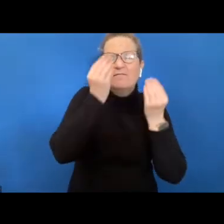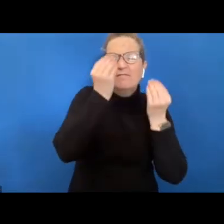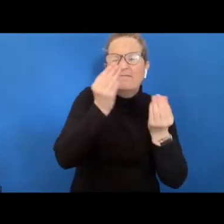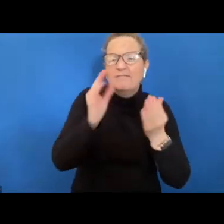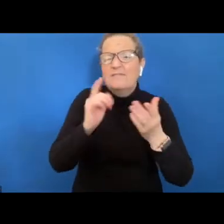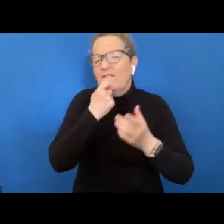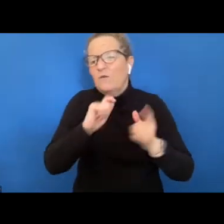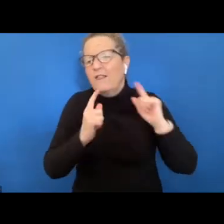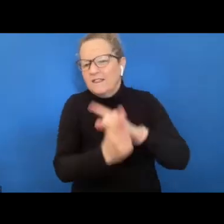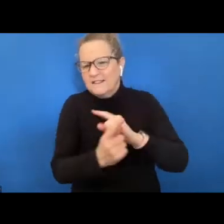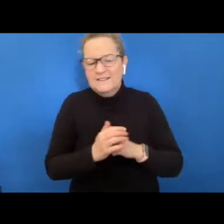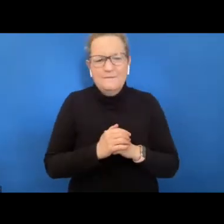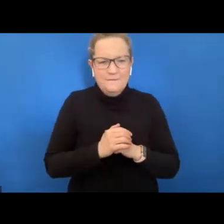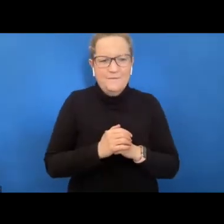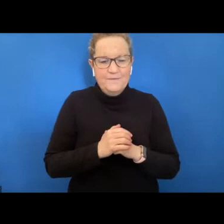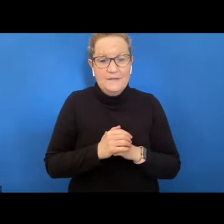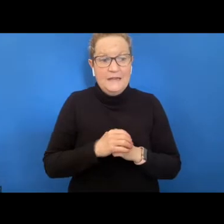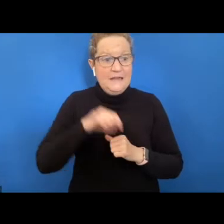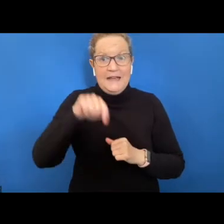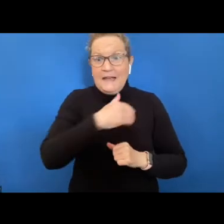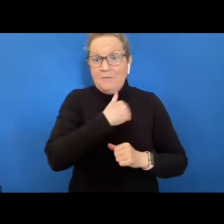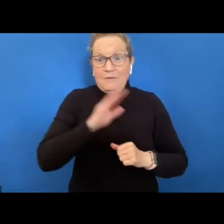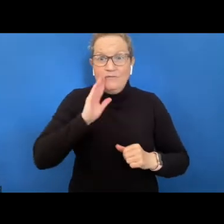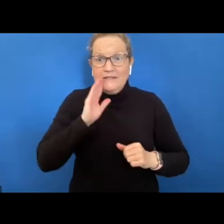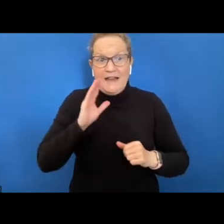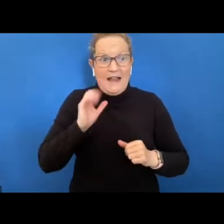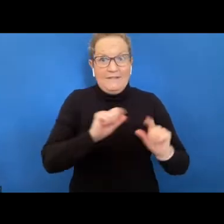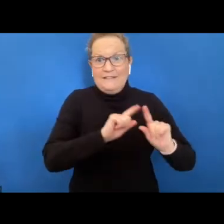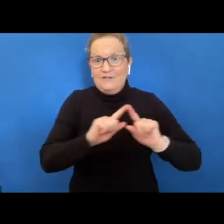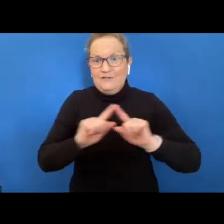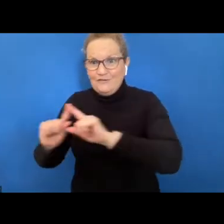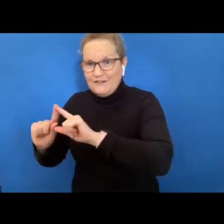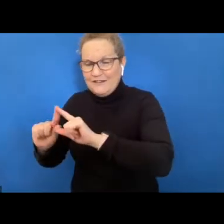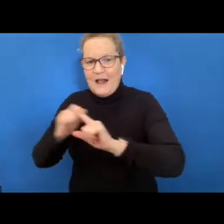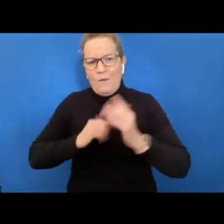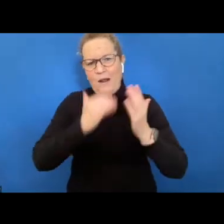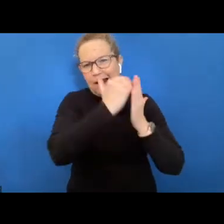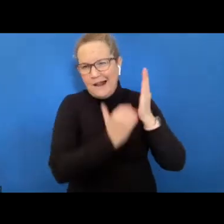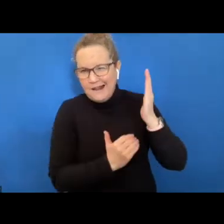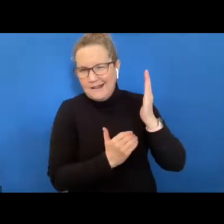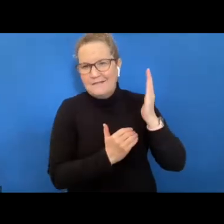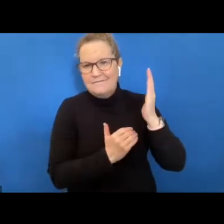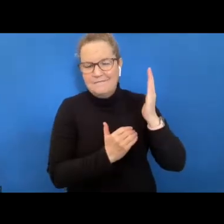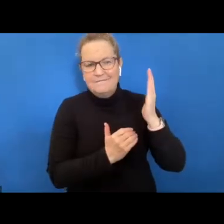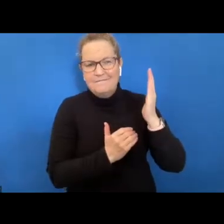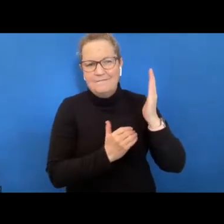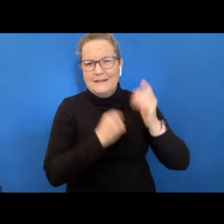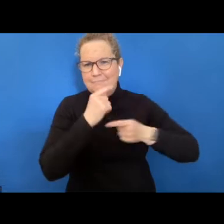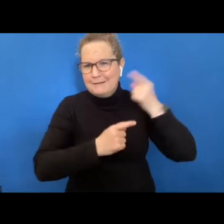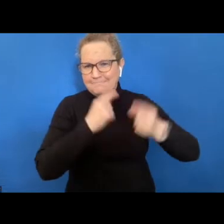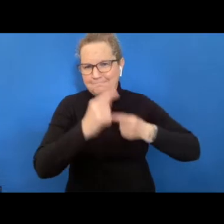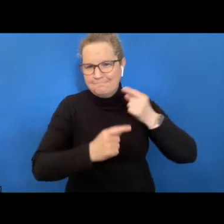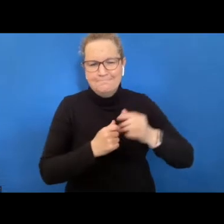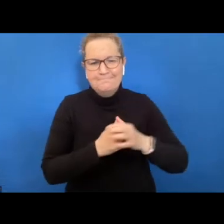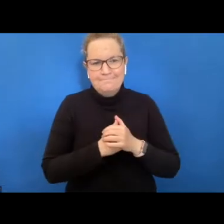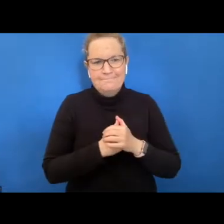there's lots of moving parts to this morning's presentation and i'll just run you through a few of those um as